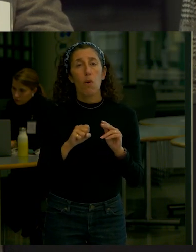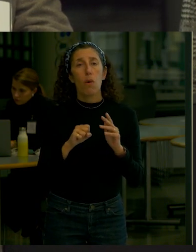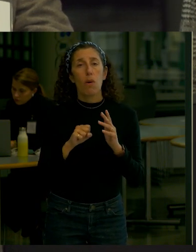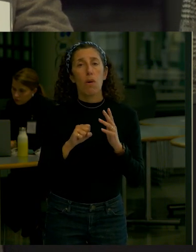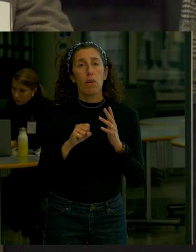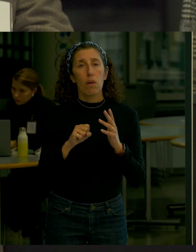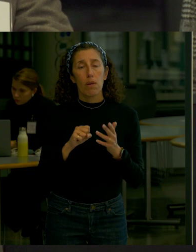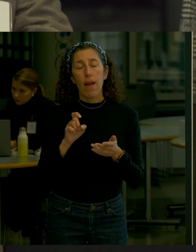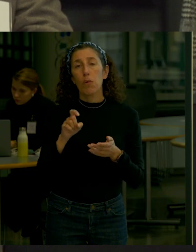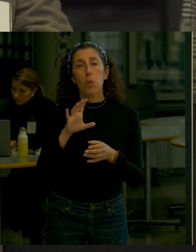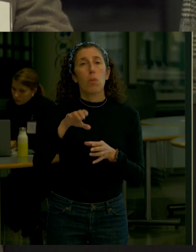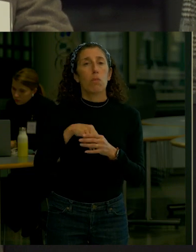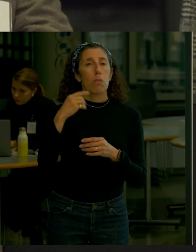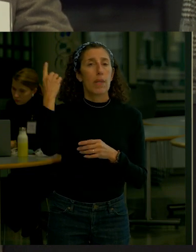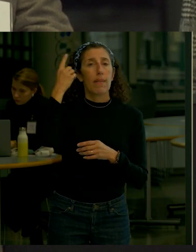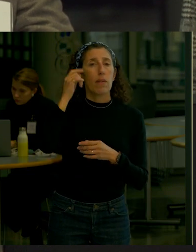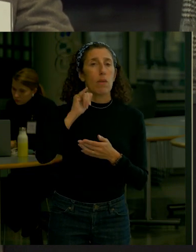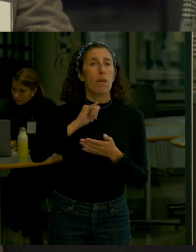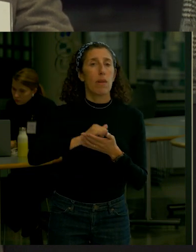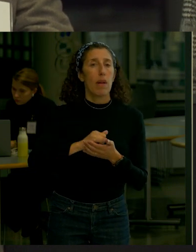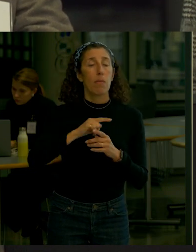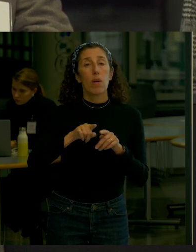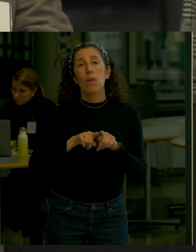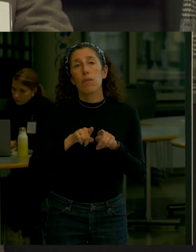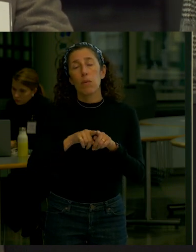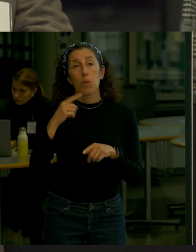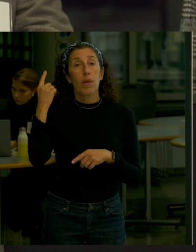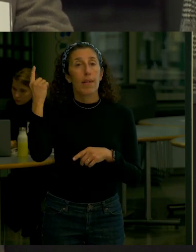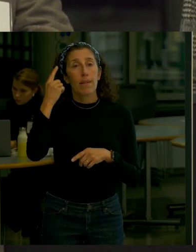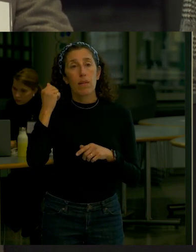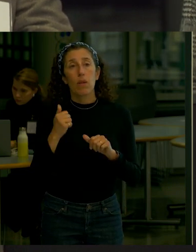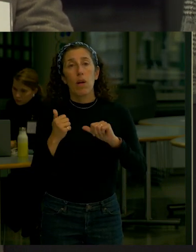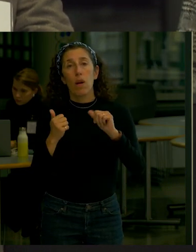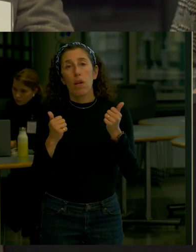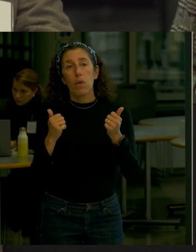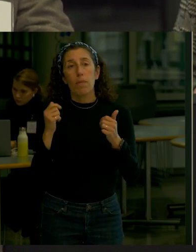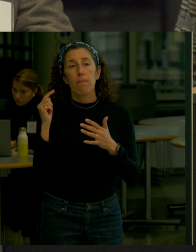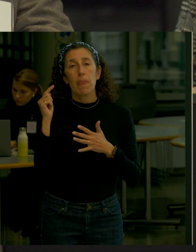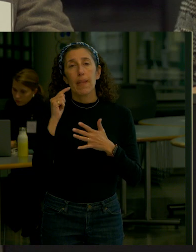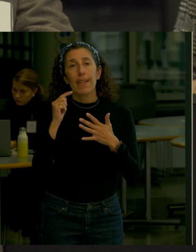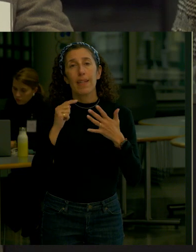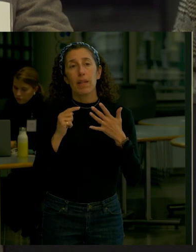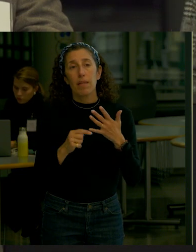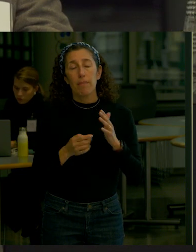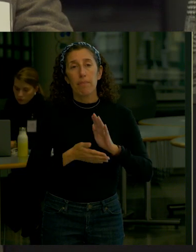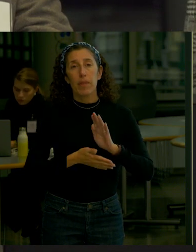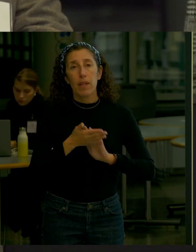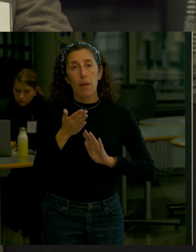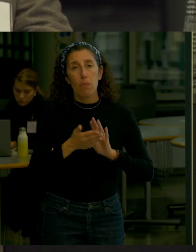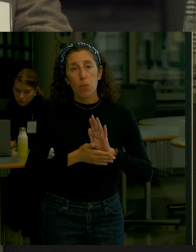barriers for purposes of testing and operation and maintenance and repairs if needed so